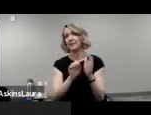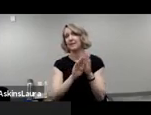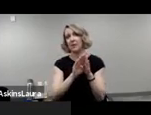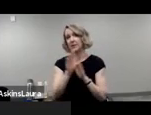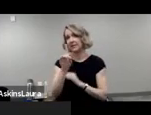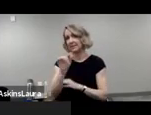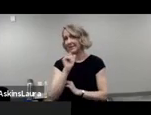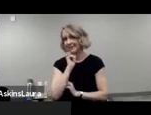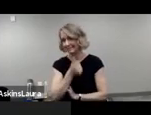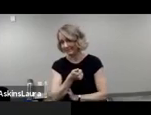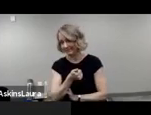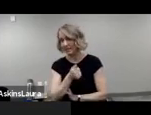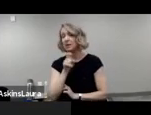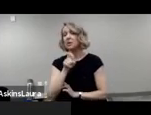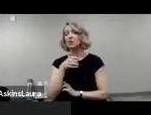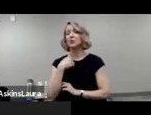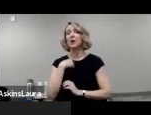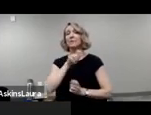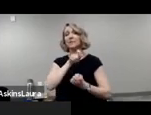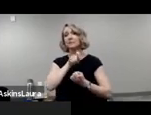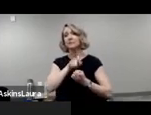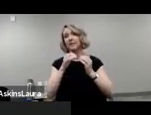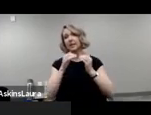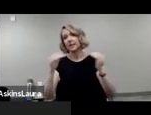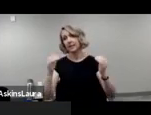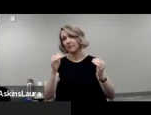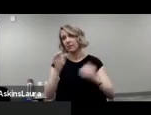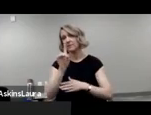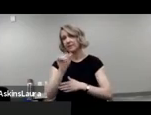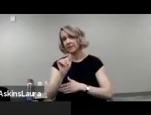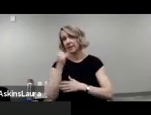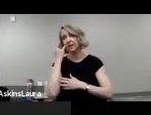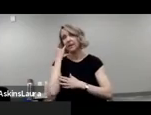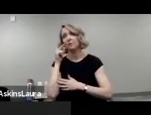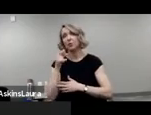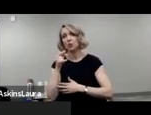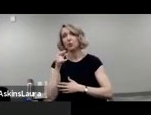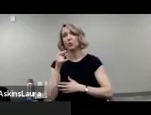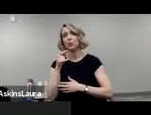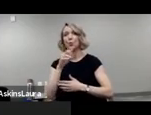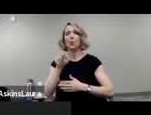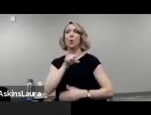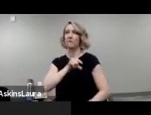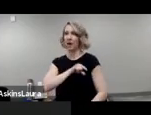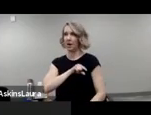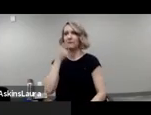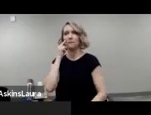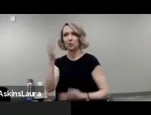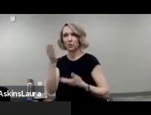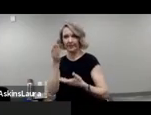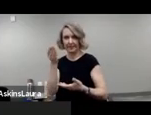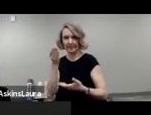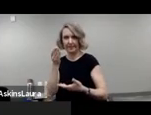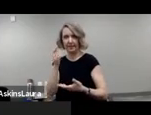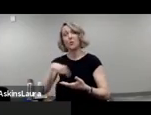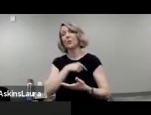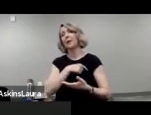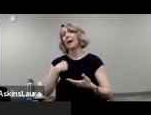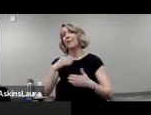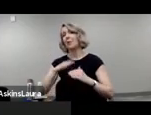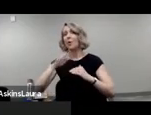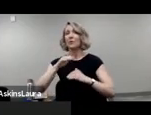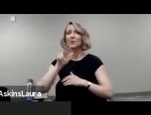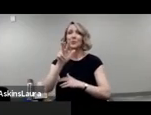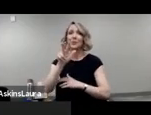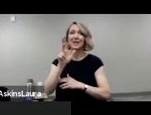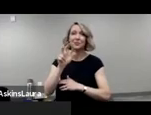has to be a certain level of disability in which to receive services, but there are over 330,000